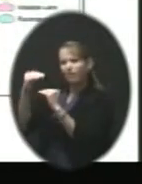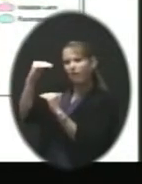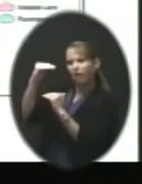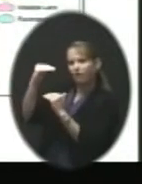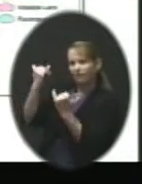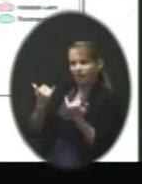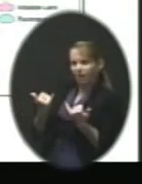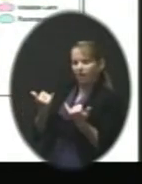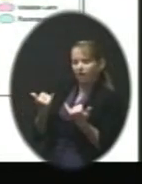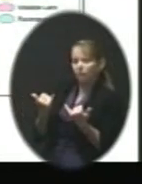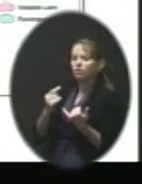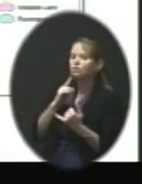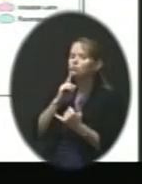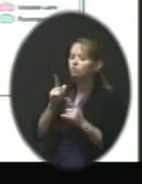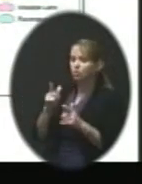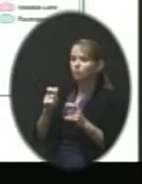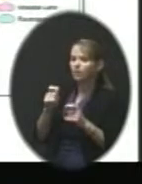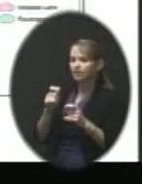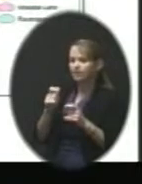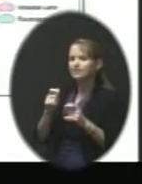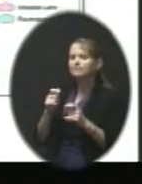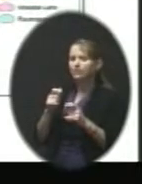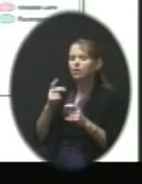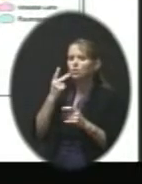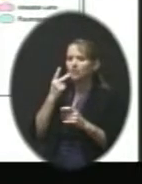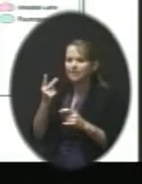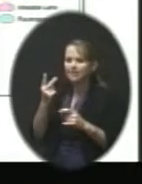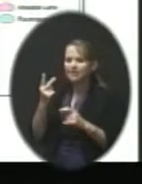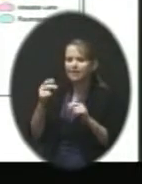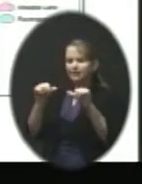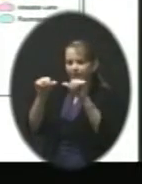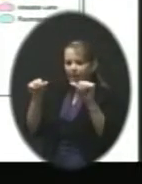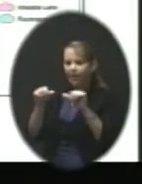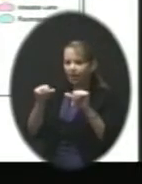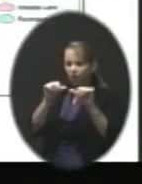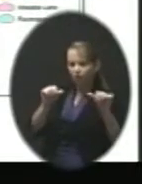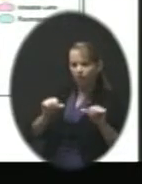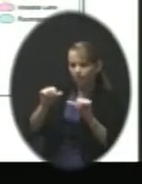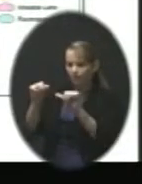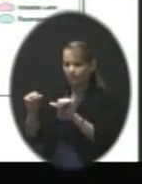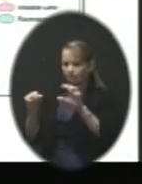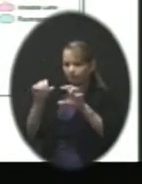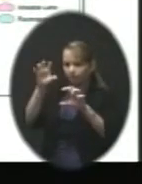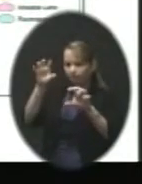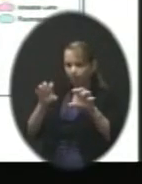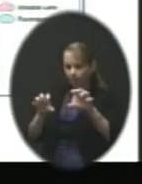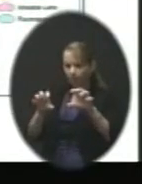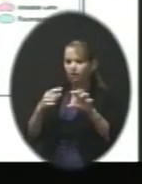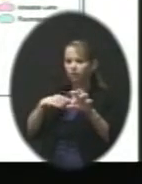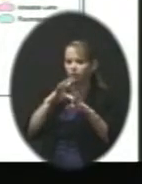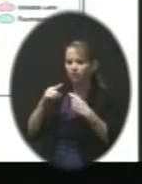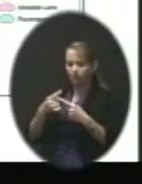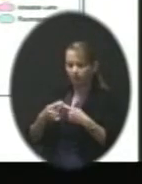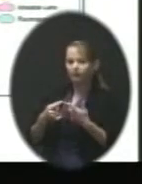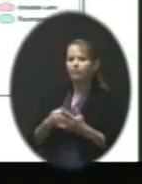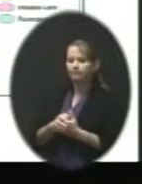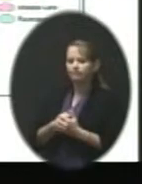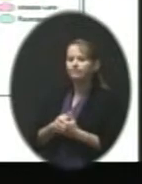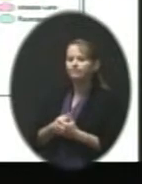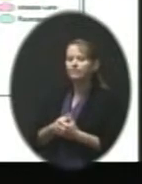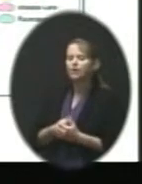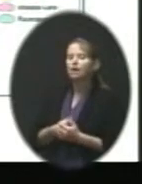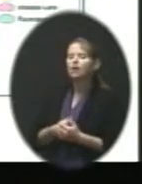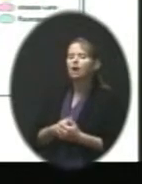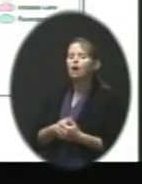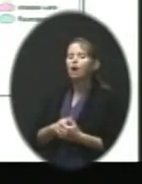Just really quickly, these are the areas we're talking about, the Meadow Lane community, the Forest View community, and the Ravenwood community. I'll just have you